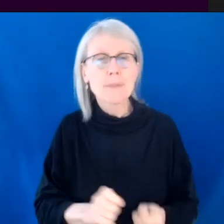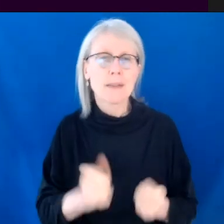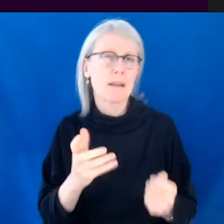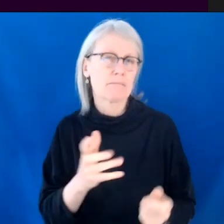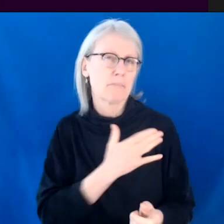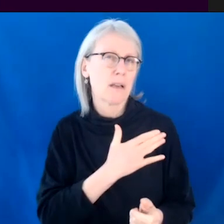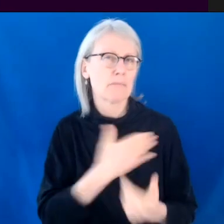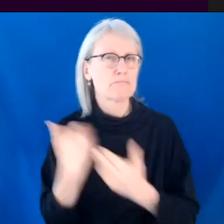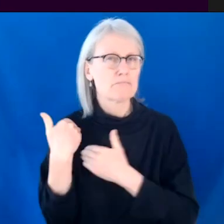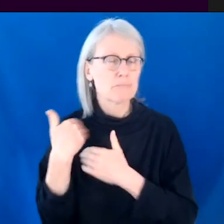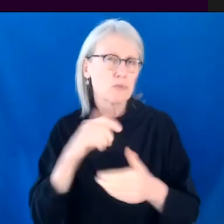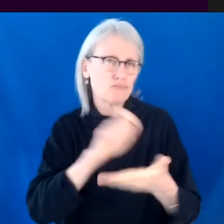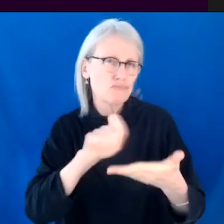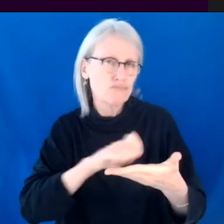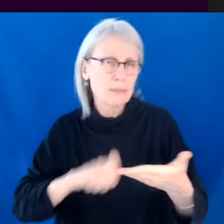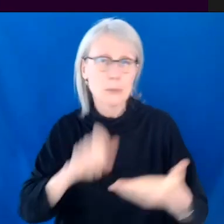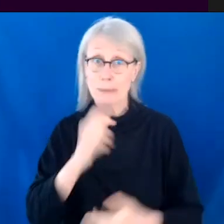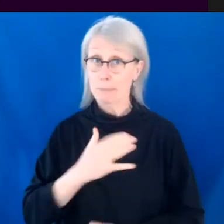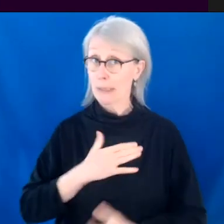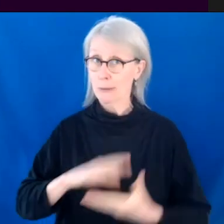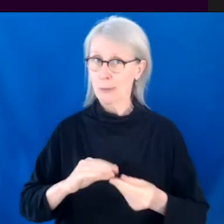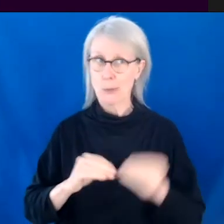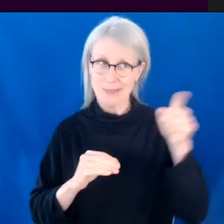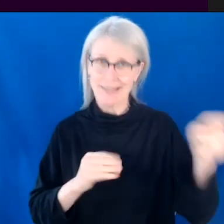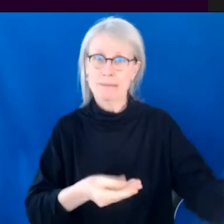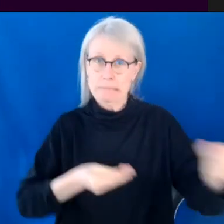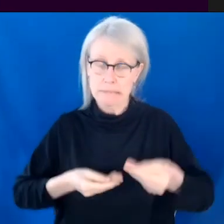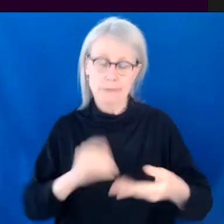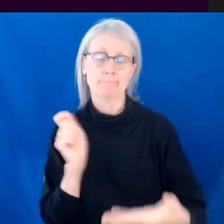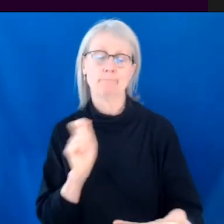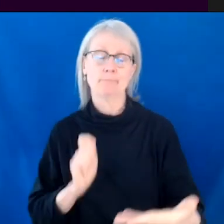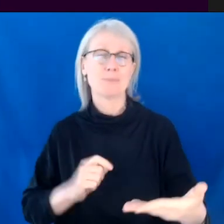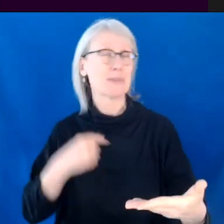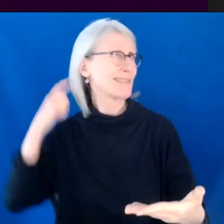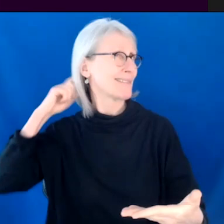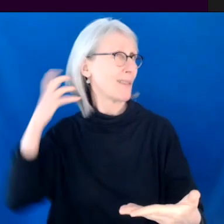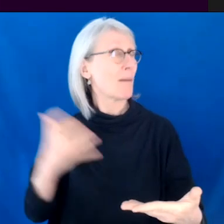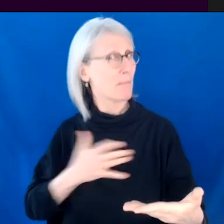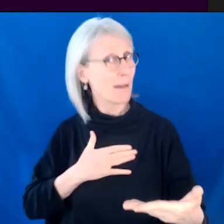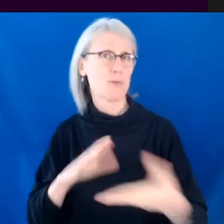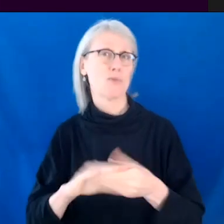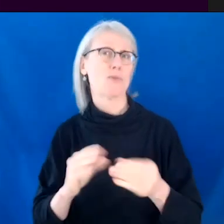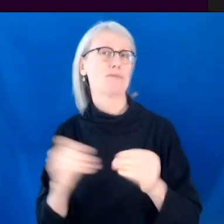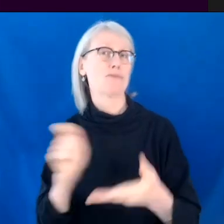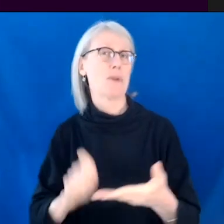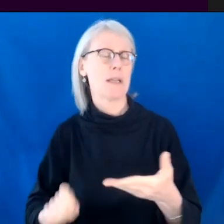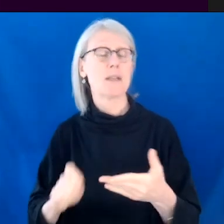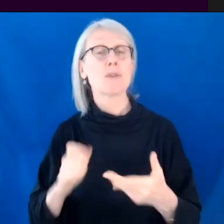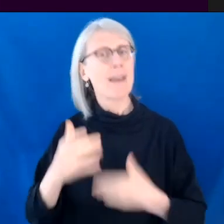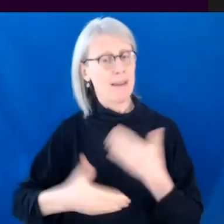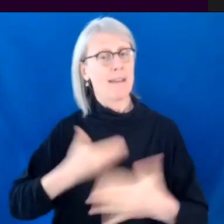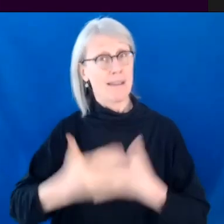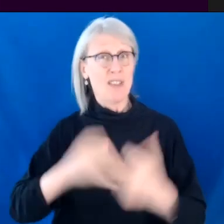I wasn't getting to tell stories and it was all that I wanted to do. And so I kind of just took stock after about eight years